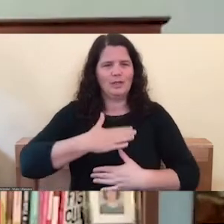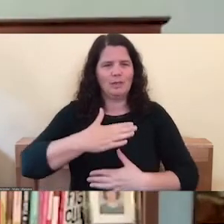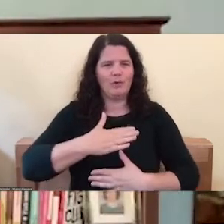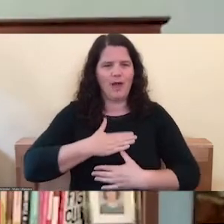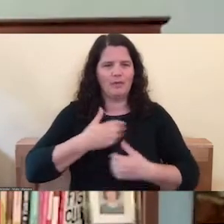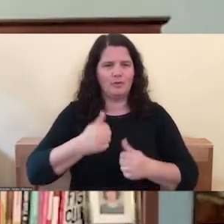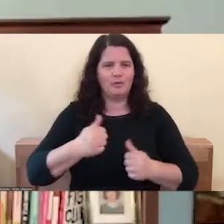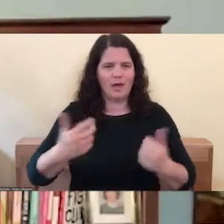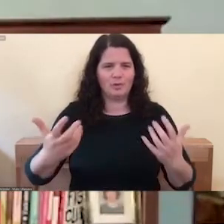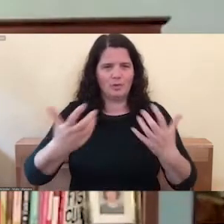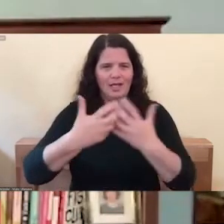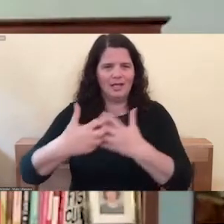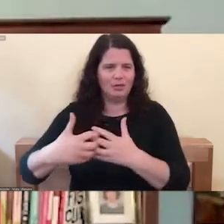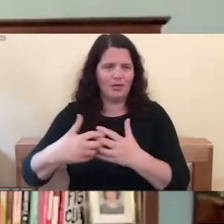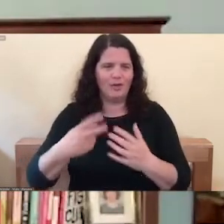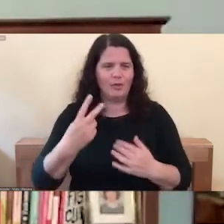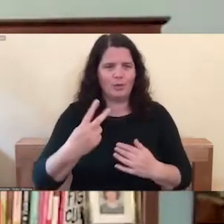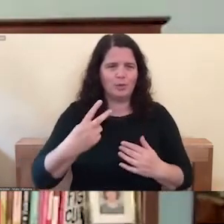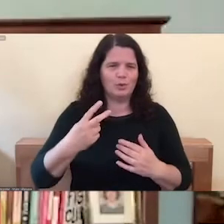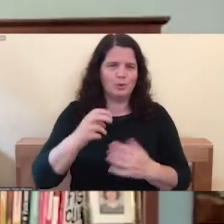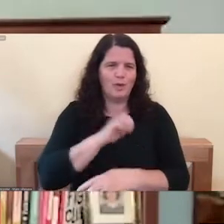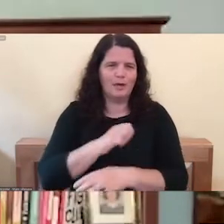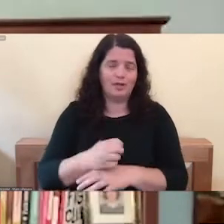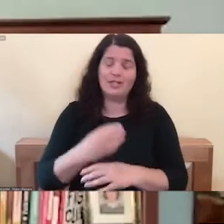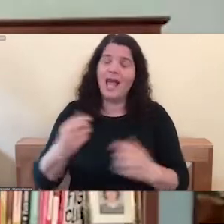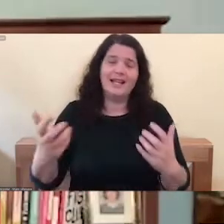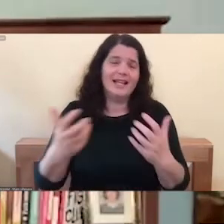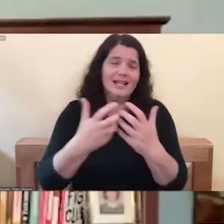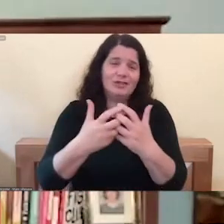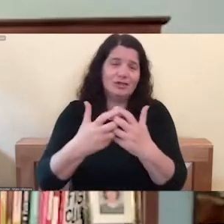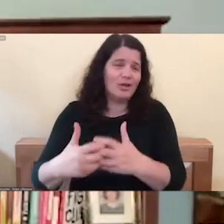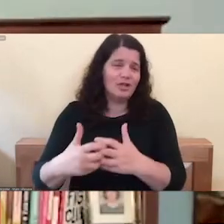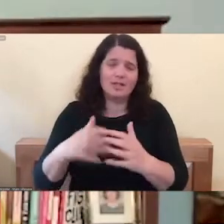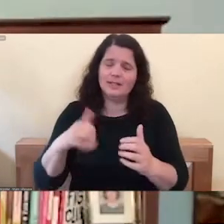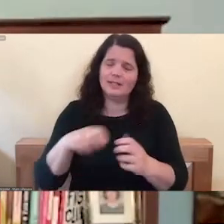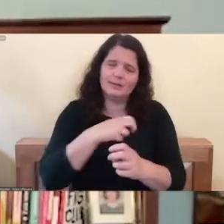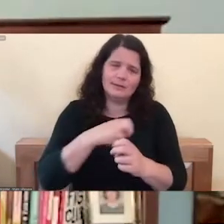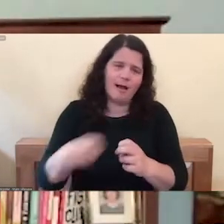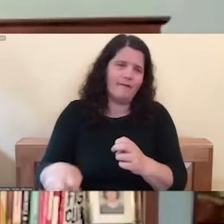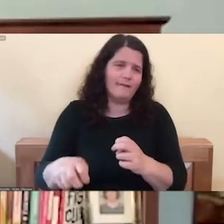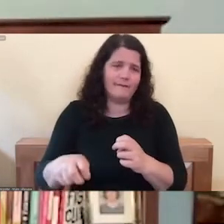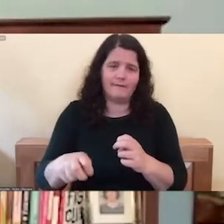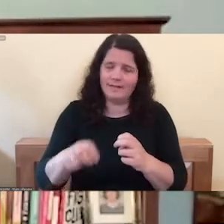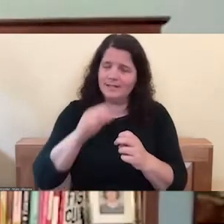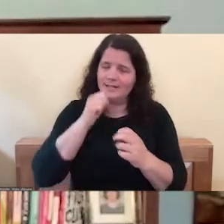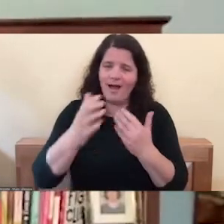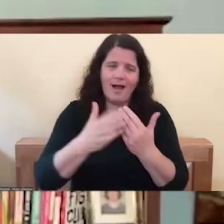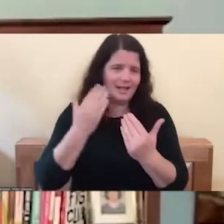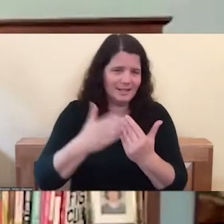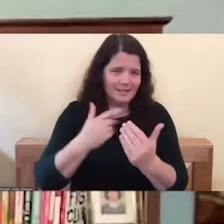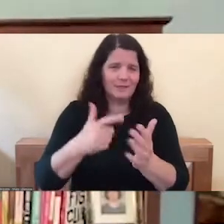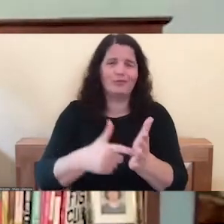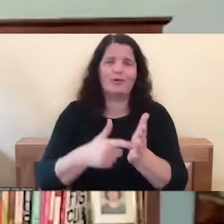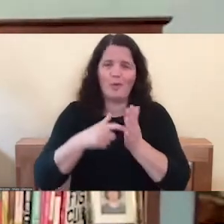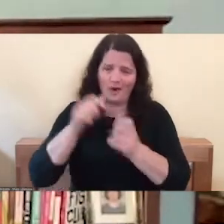two energies. By the way, integration is challenging. It's not really easy and it takes work and it takes practice.